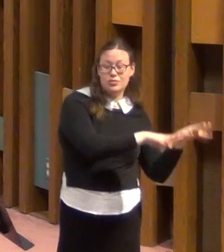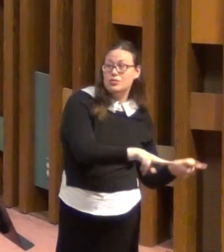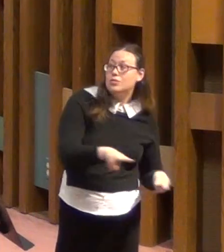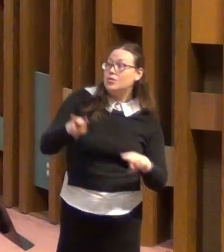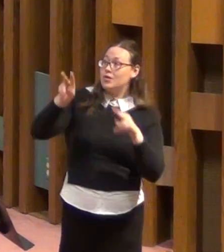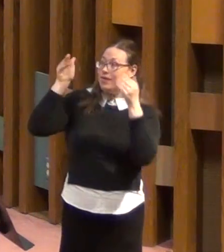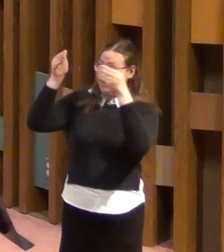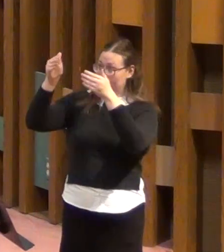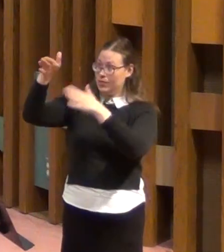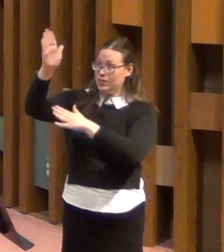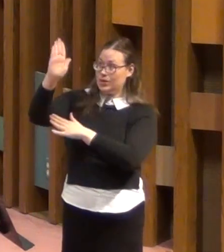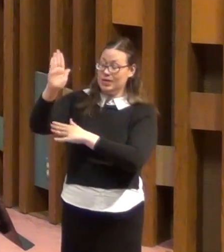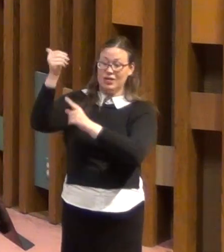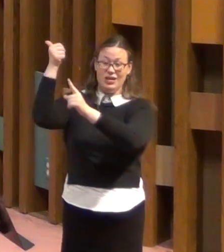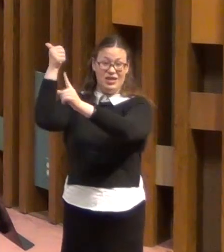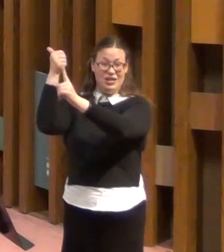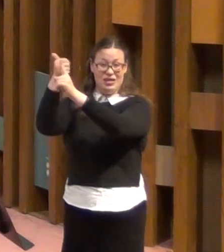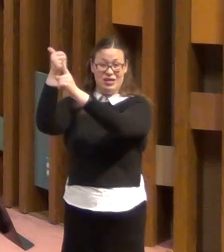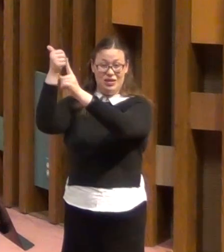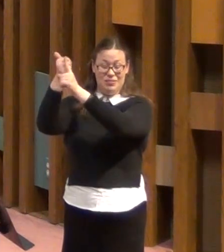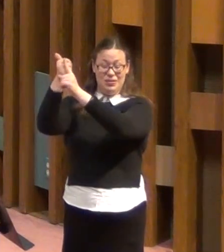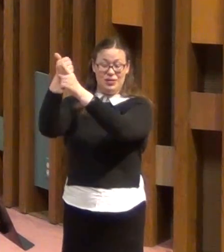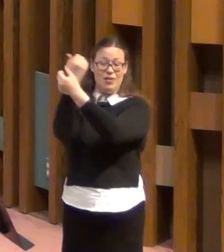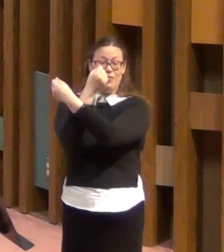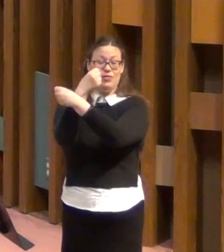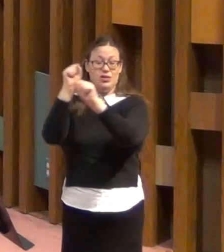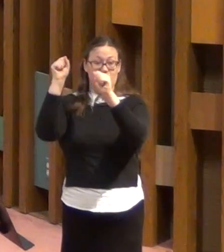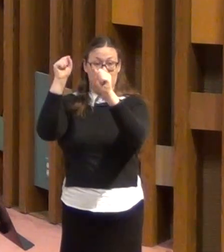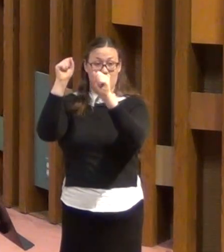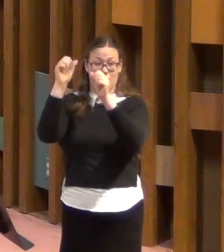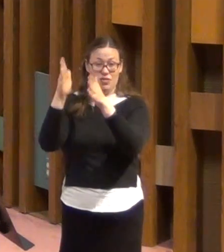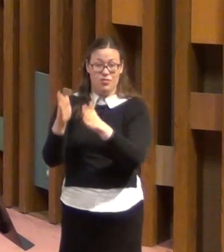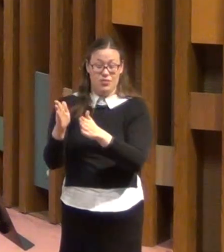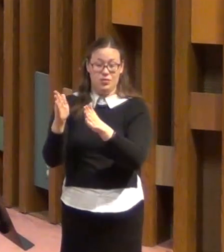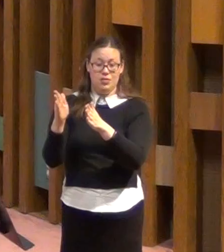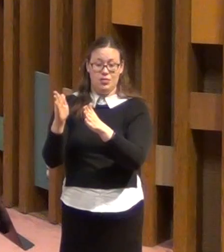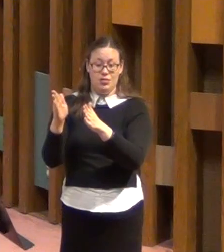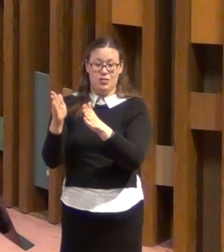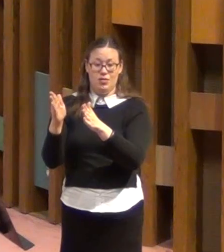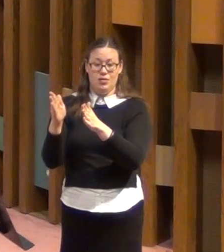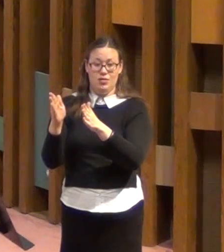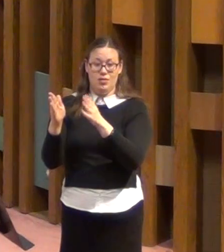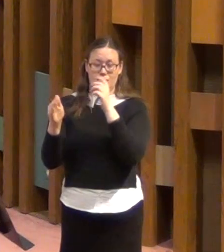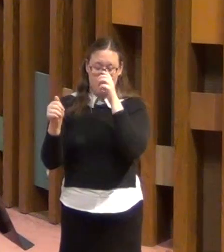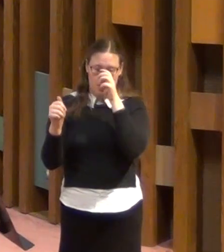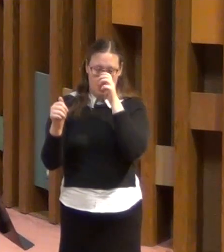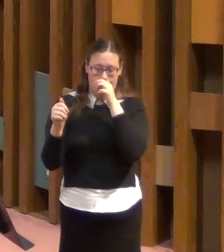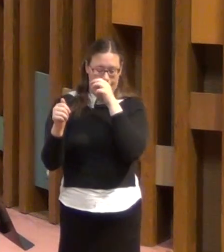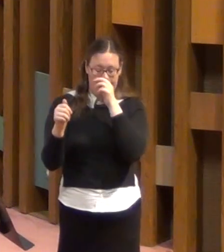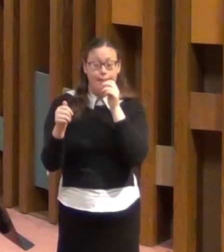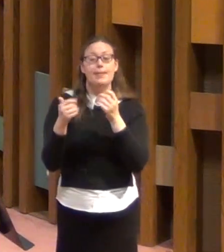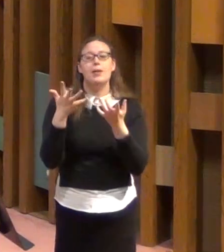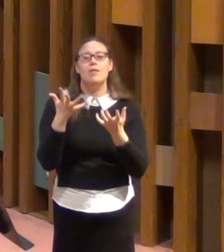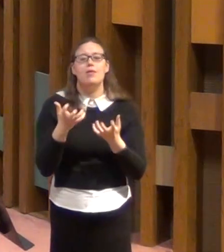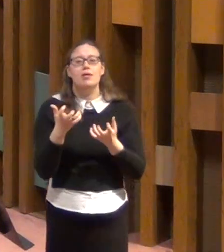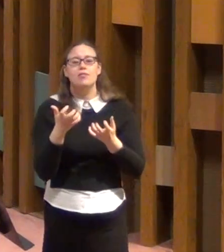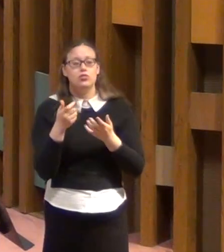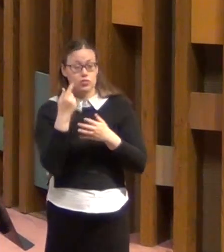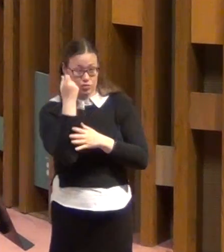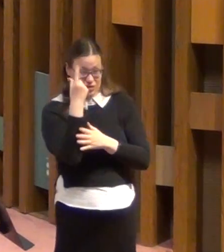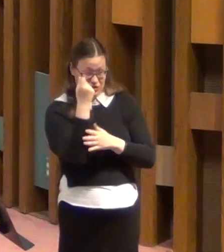as our deliverer from troubles. Folks, here's what we want to see today.